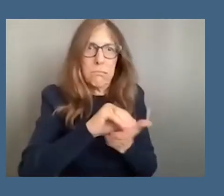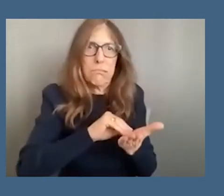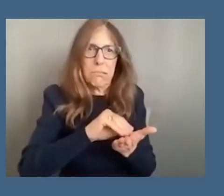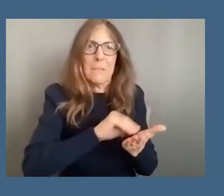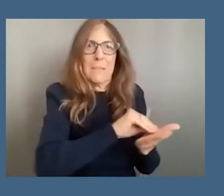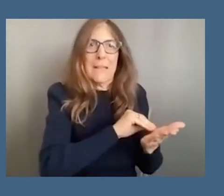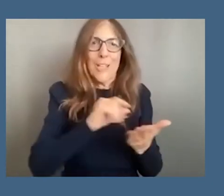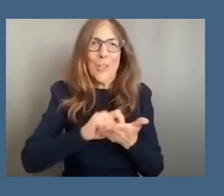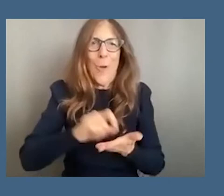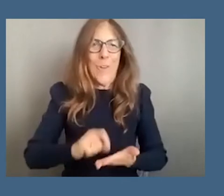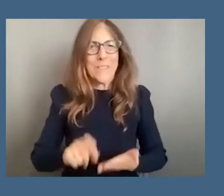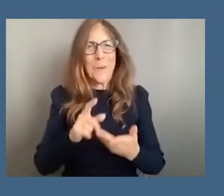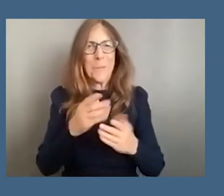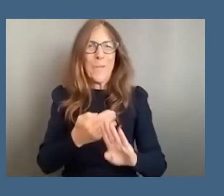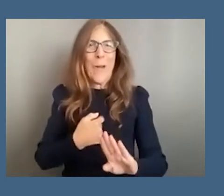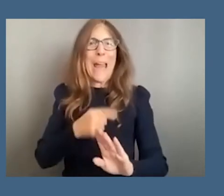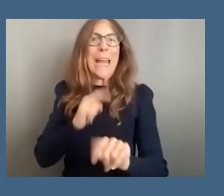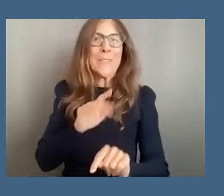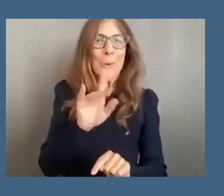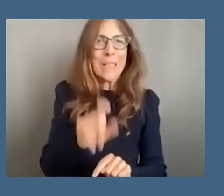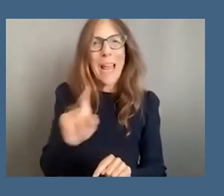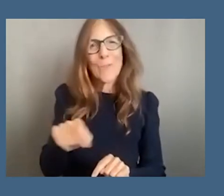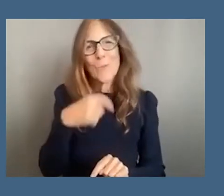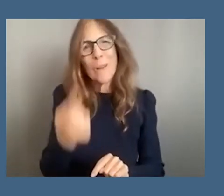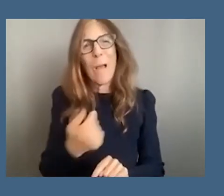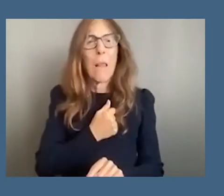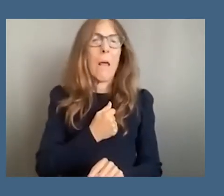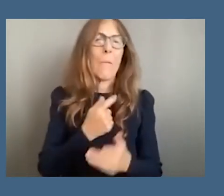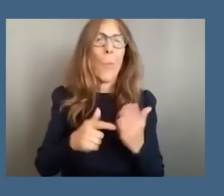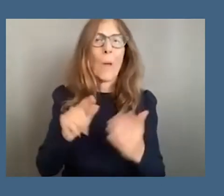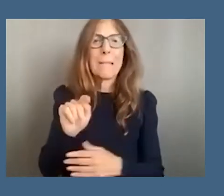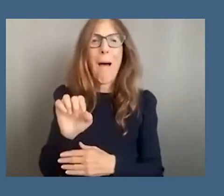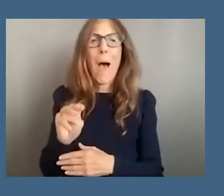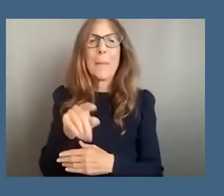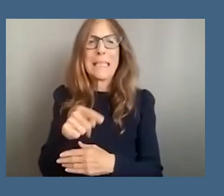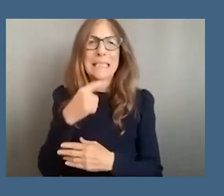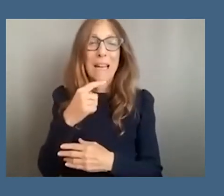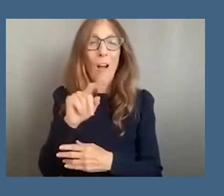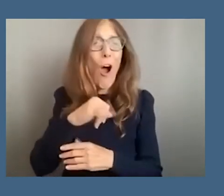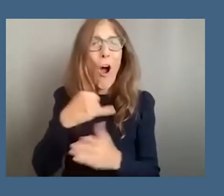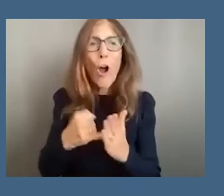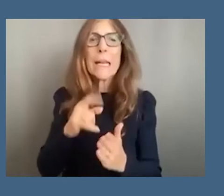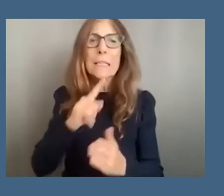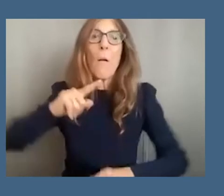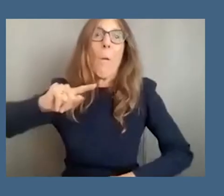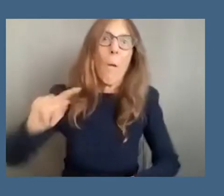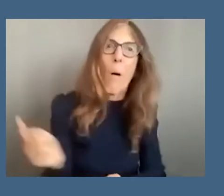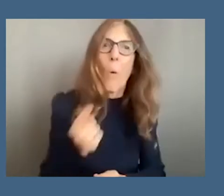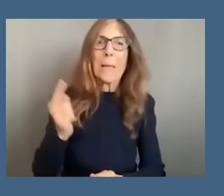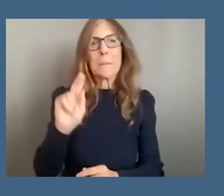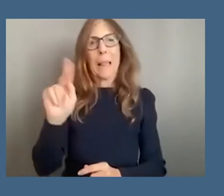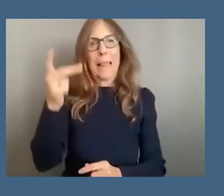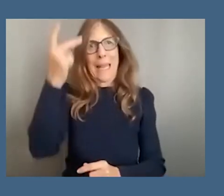question i want to mention that i love what tom said about art always being political this is something that i often discuss